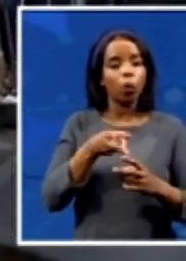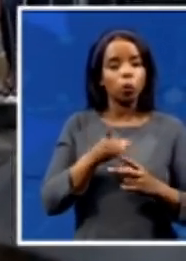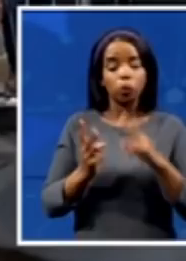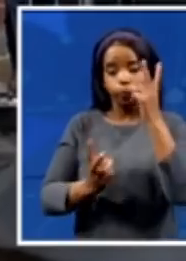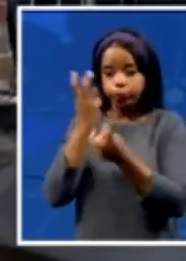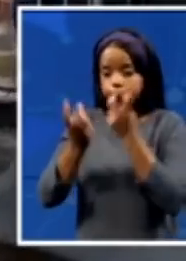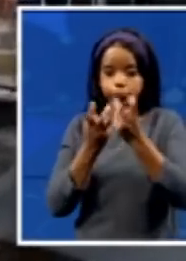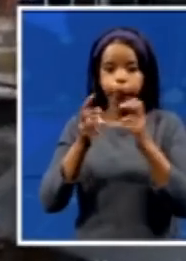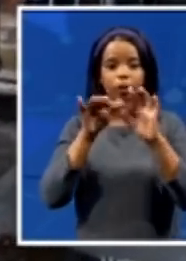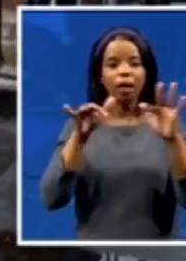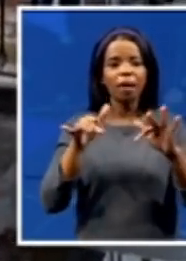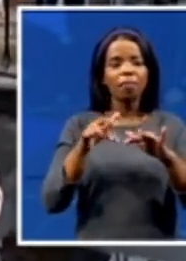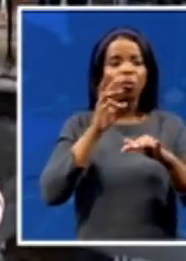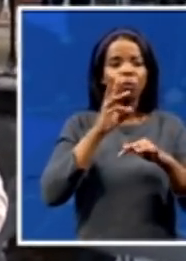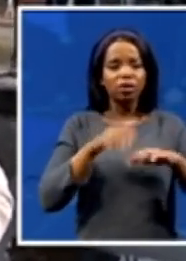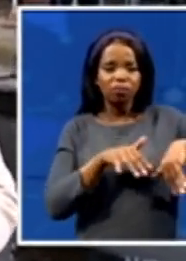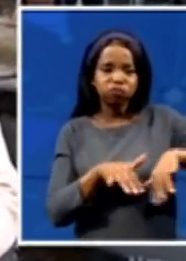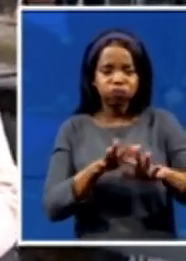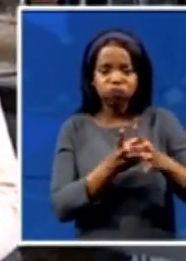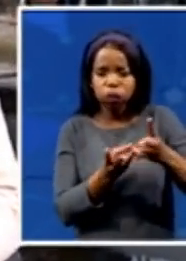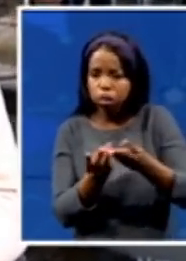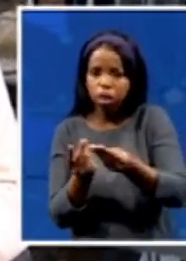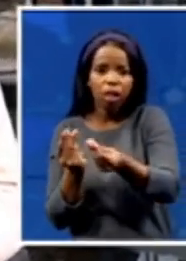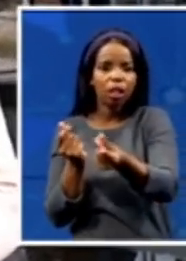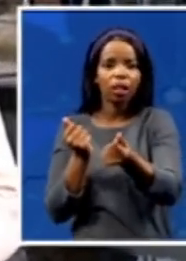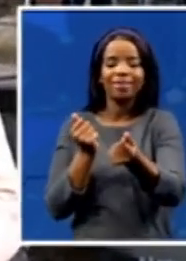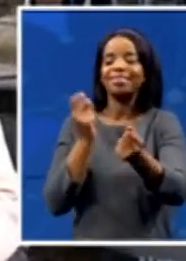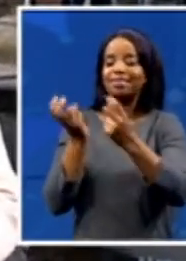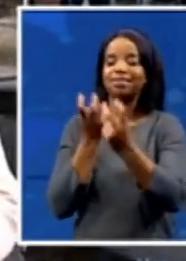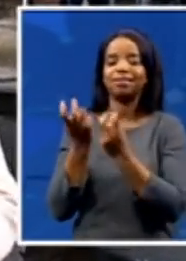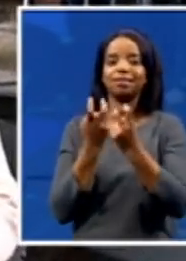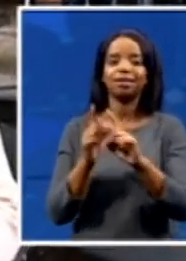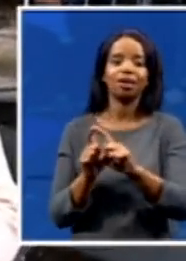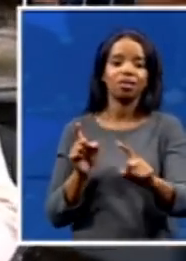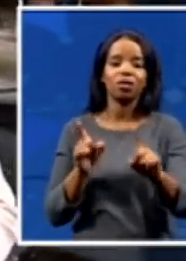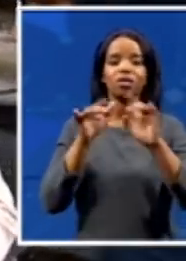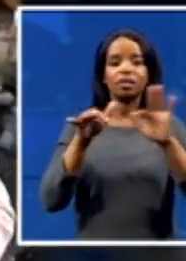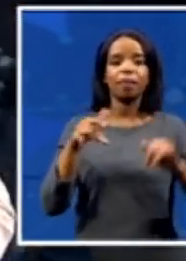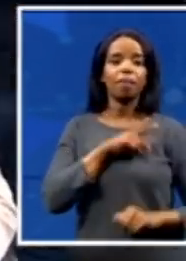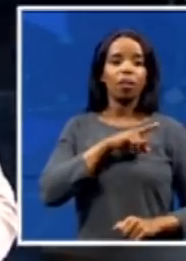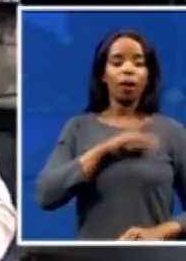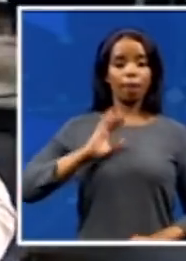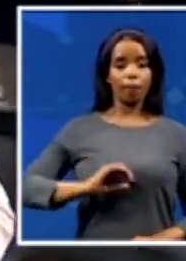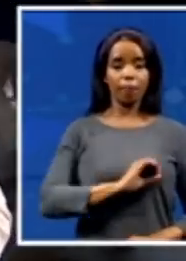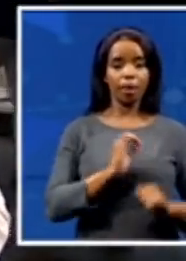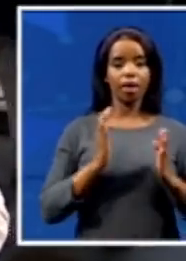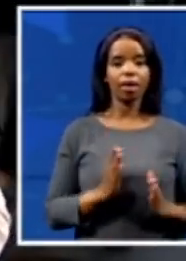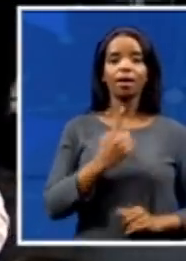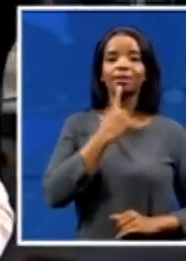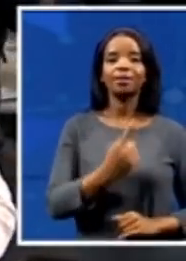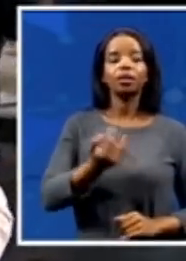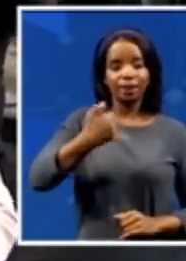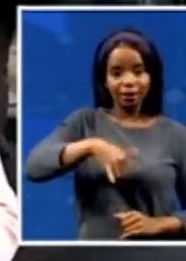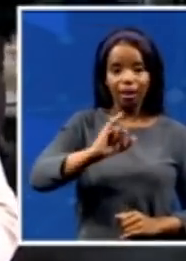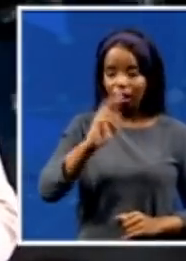mayor was also saying to us, that they are still searching for people who are missing, which then means that the death